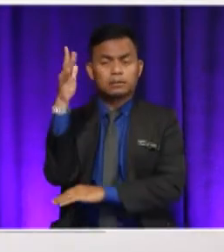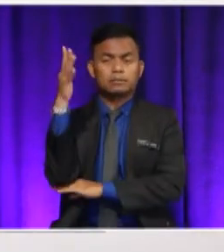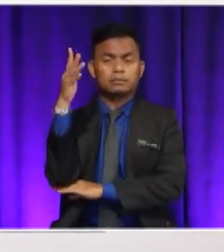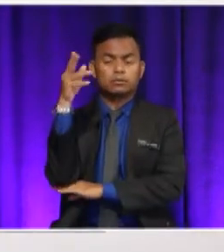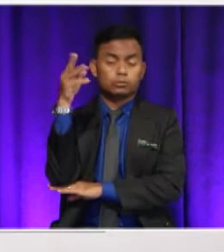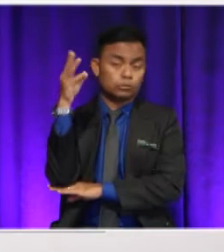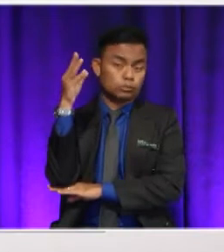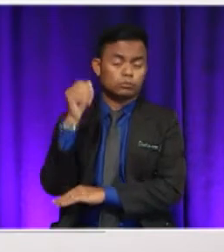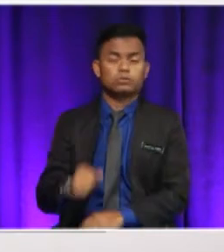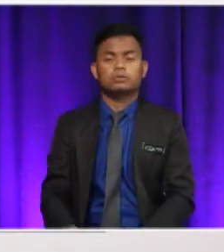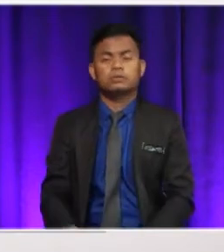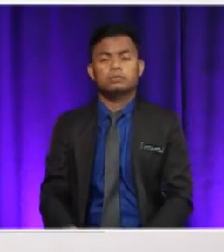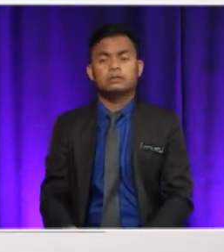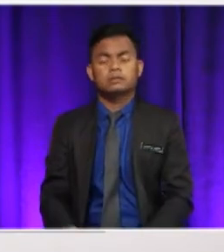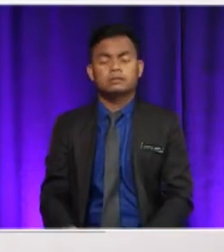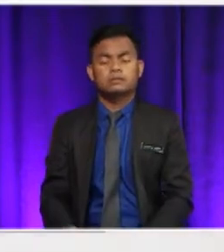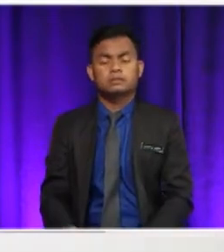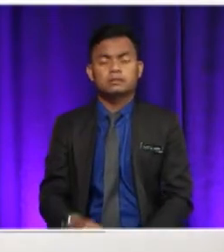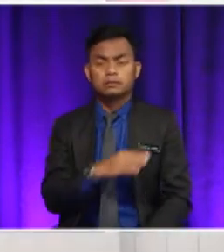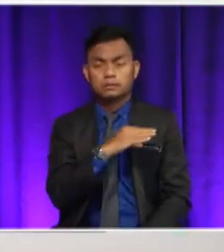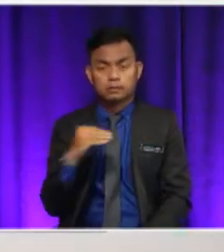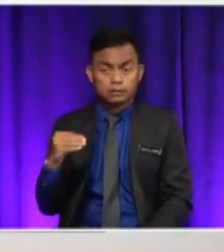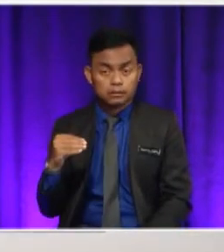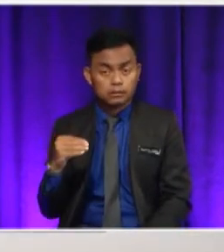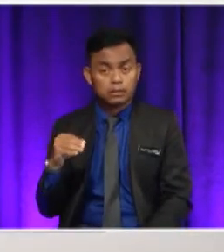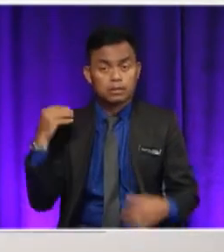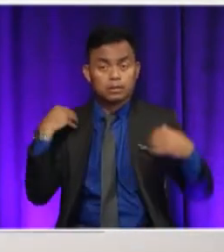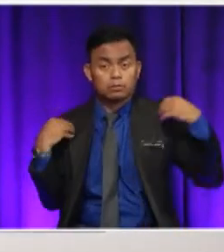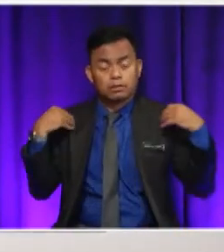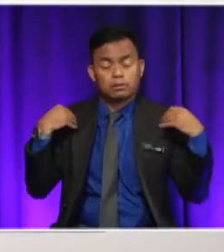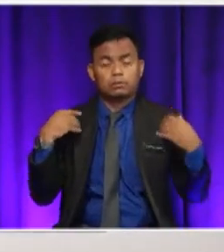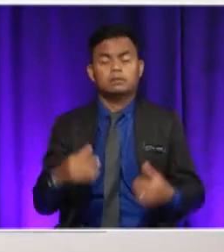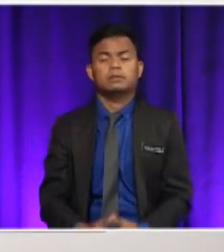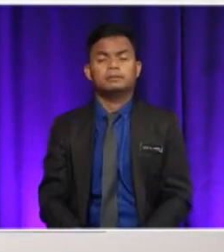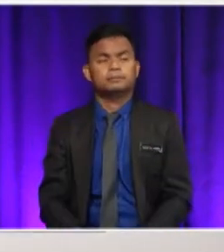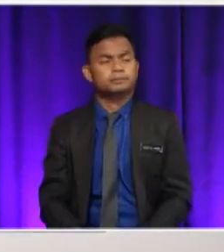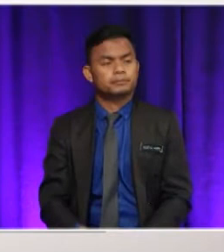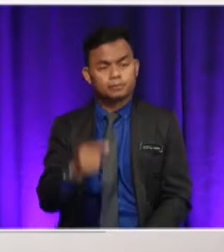cats and even tortises. Okay, thank you, Adriana. For the next one,